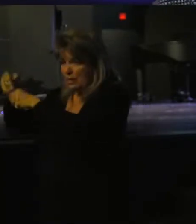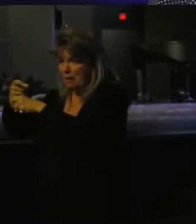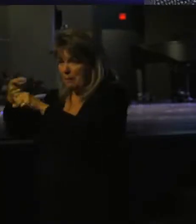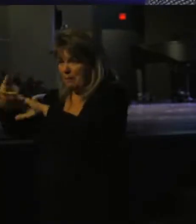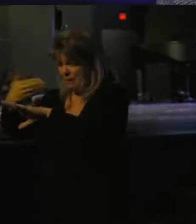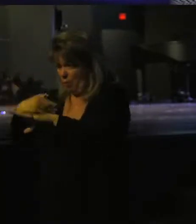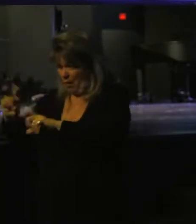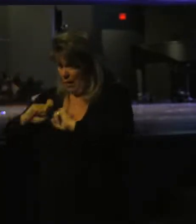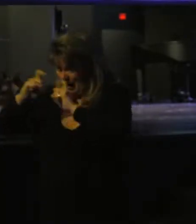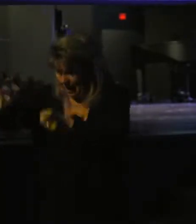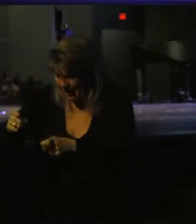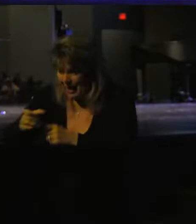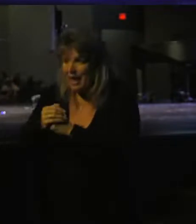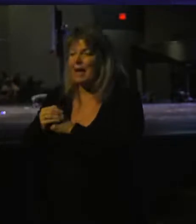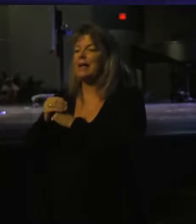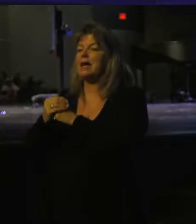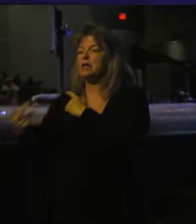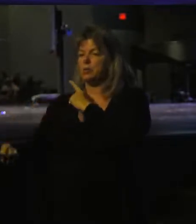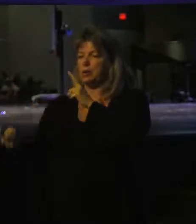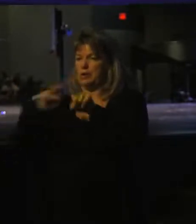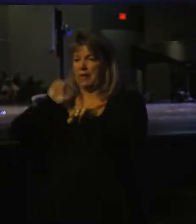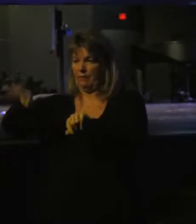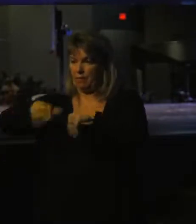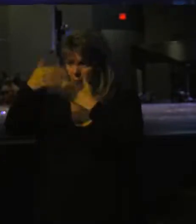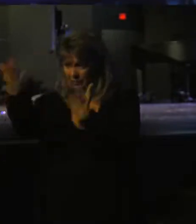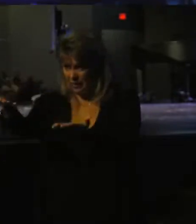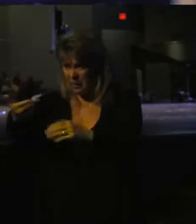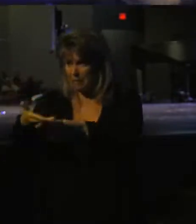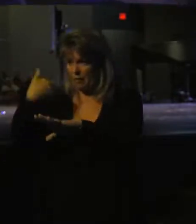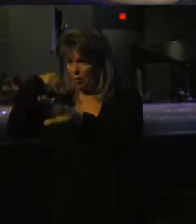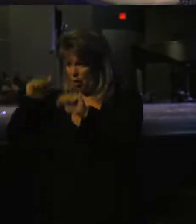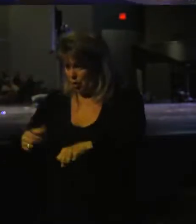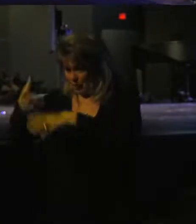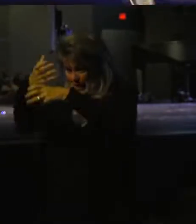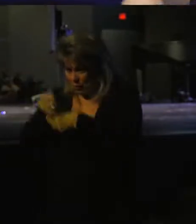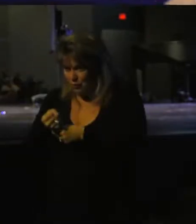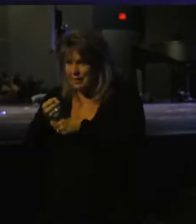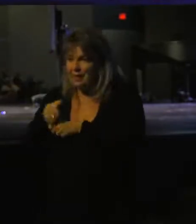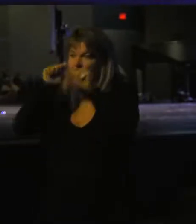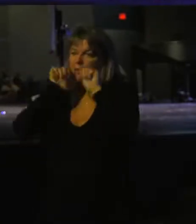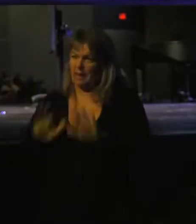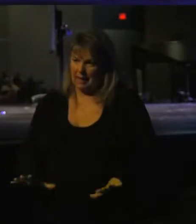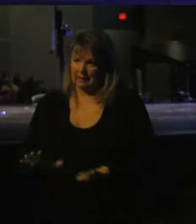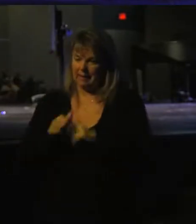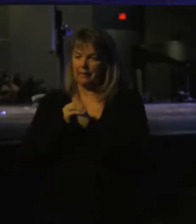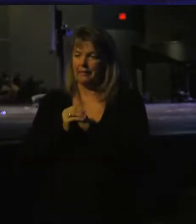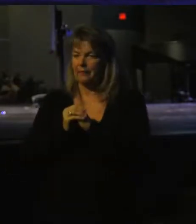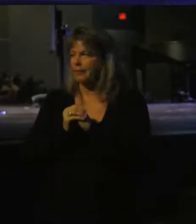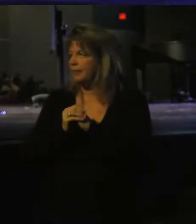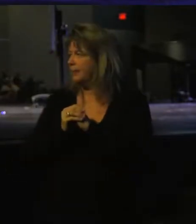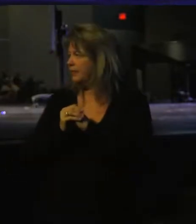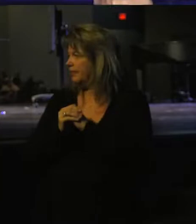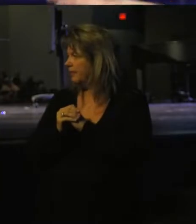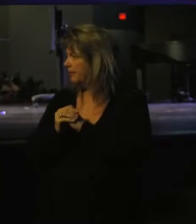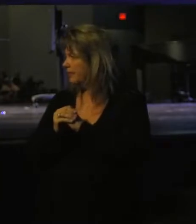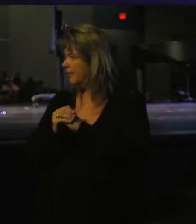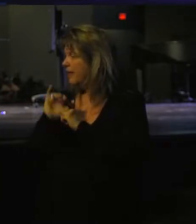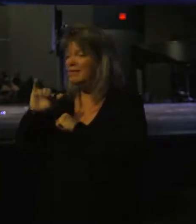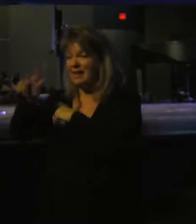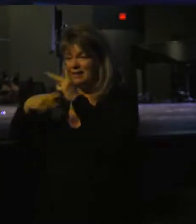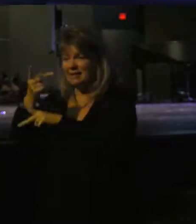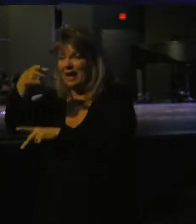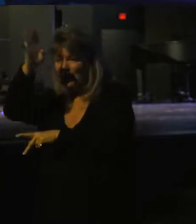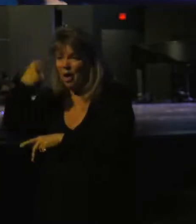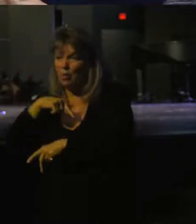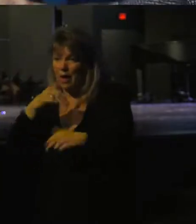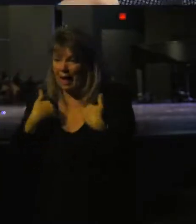receive it. He's got to perceive the provision before you can receive the blessing. That is the kind of God we